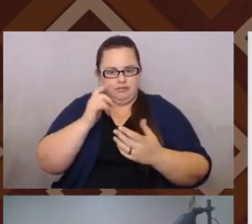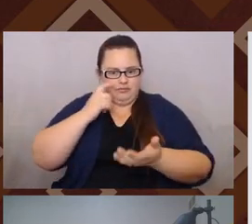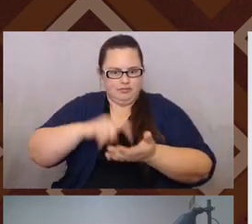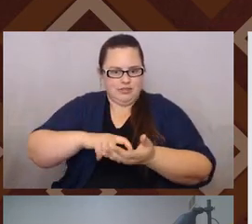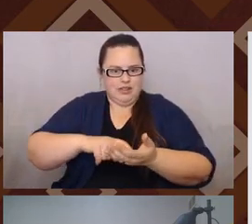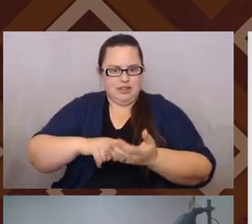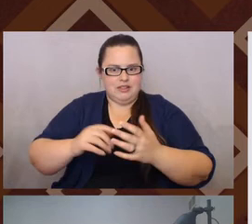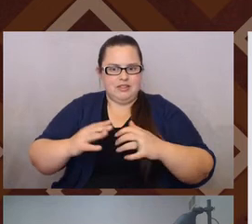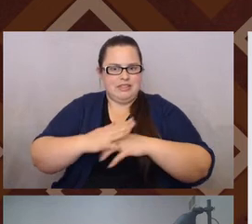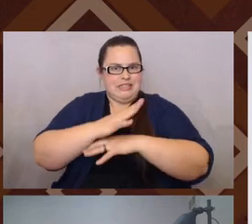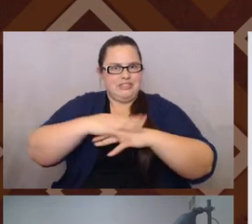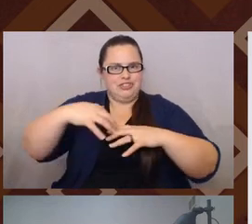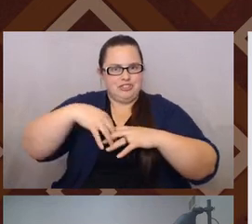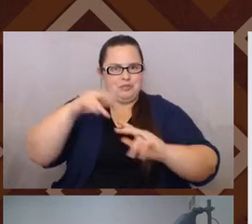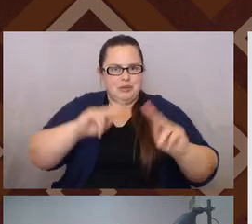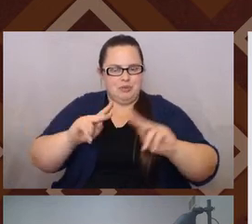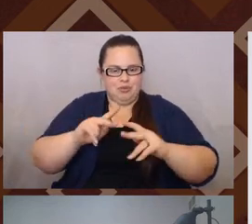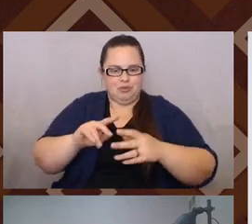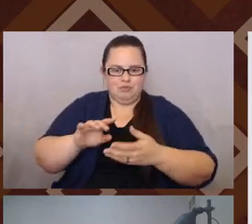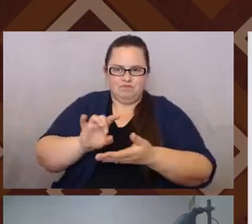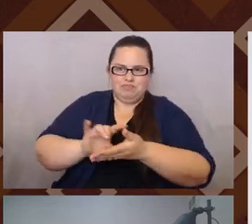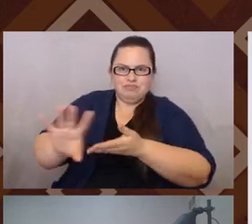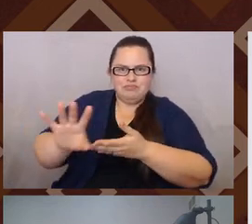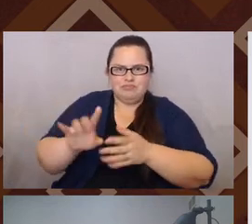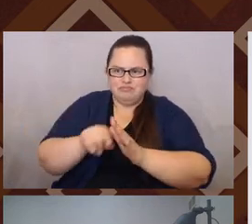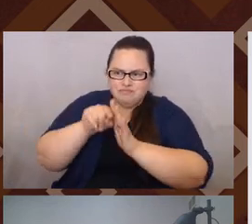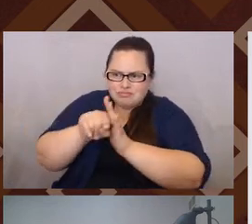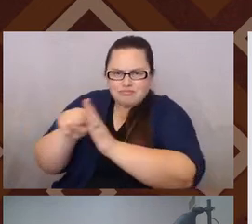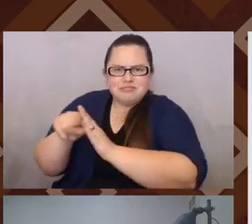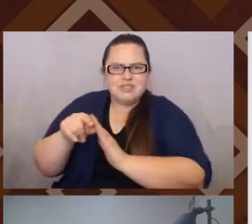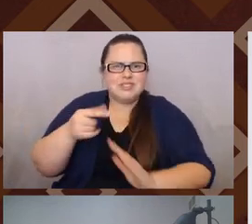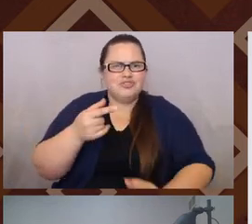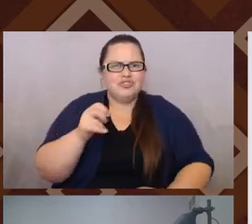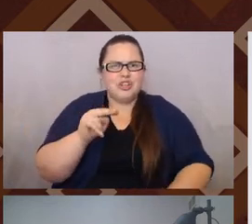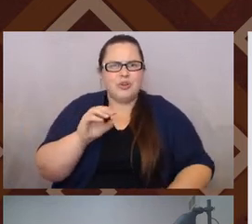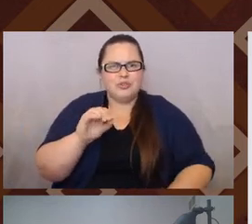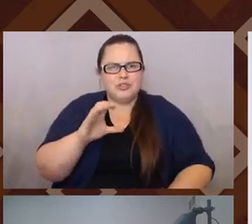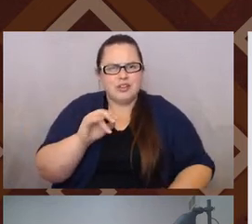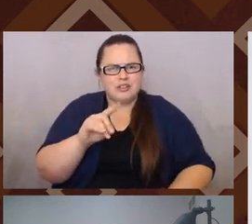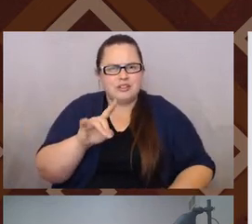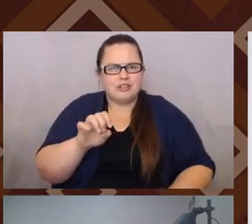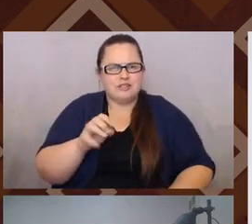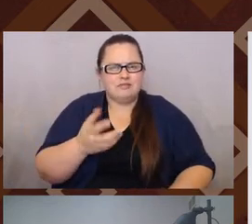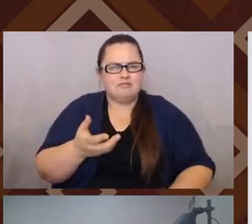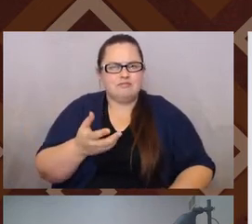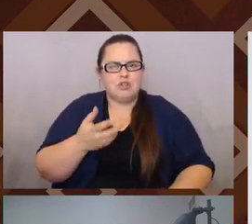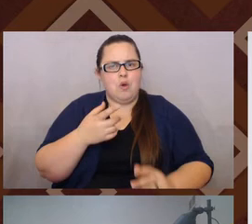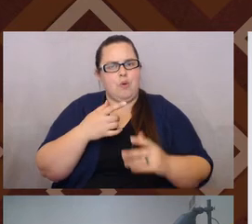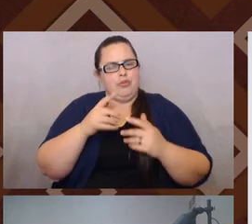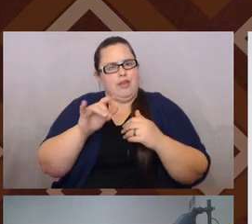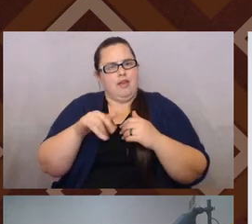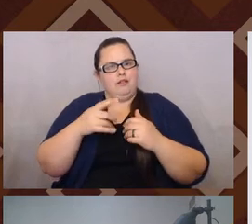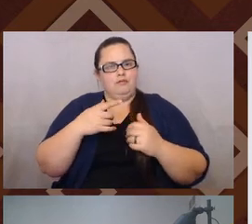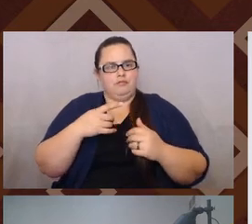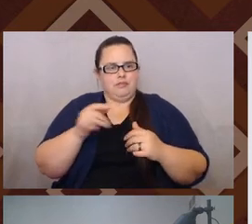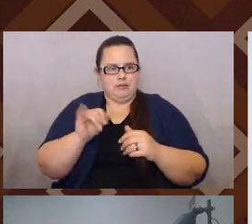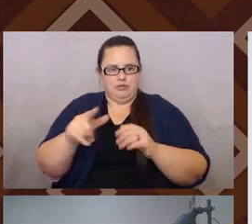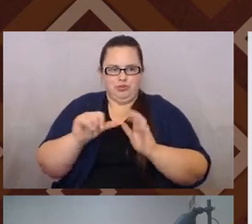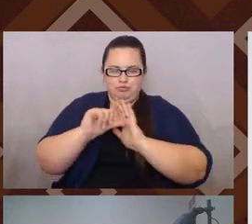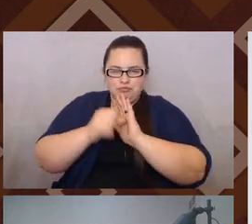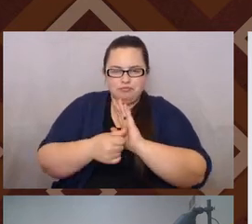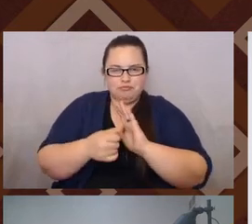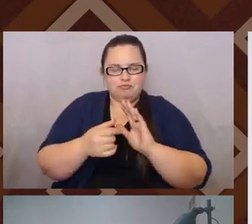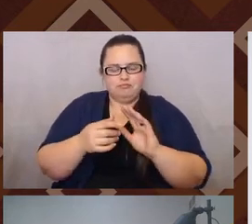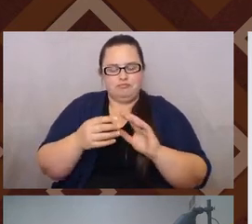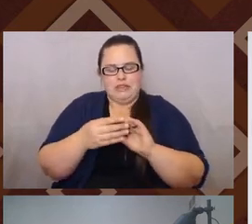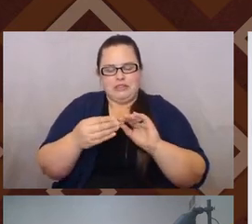grounding of our country. So we disrupt that by literally being, as you highlighted for us, like this